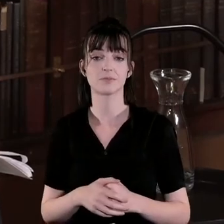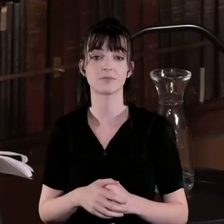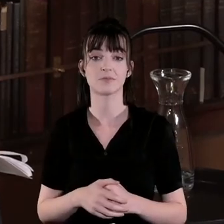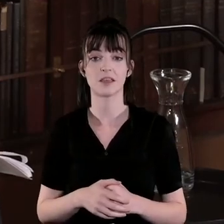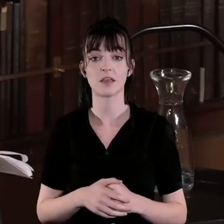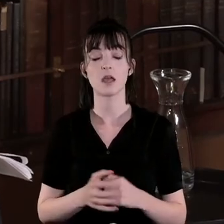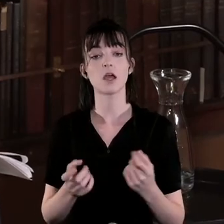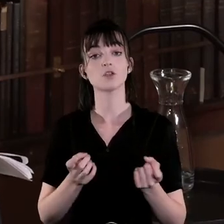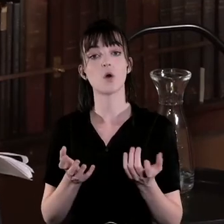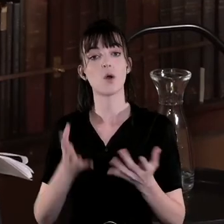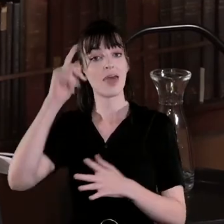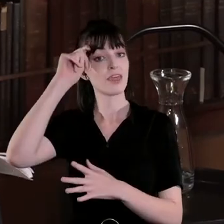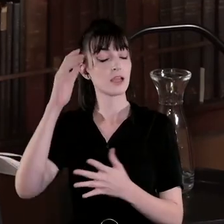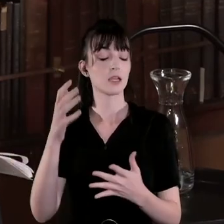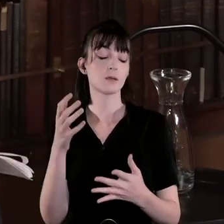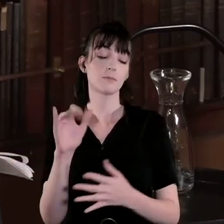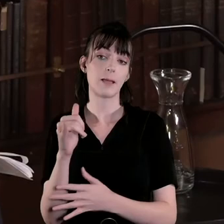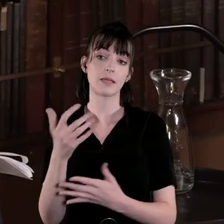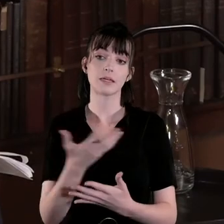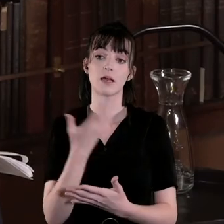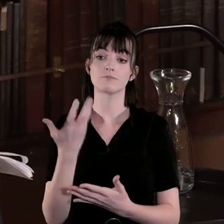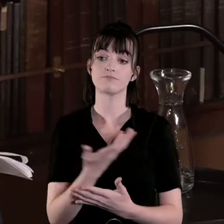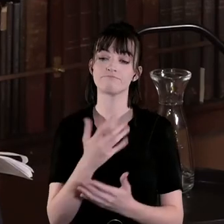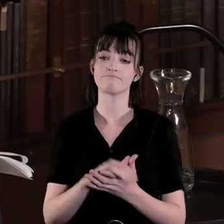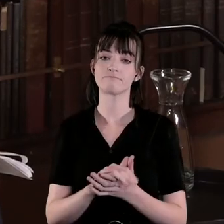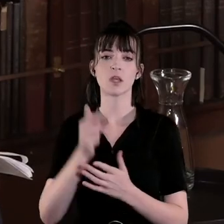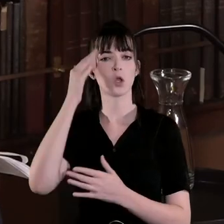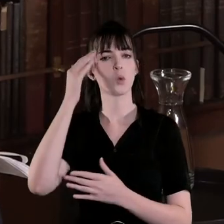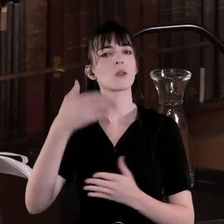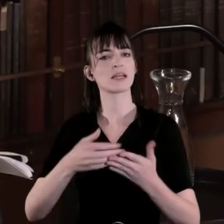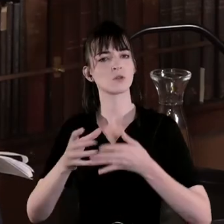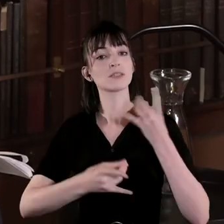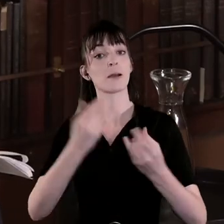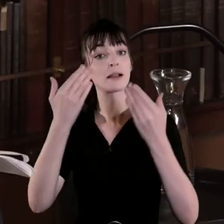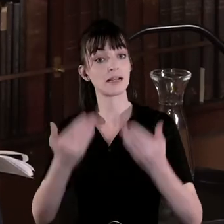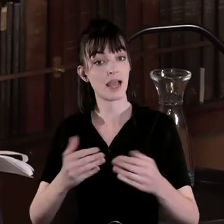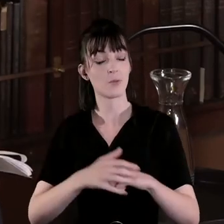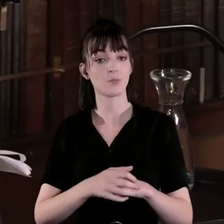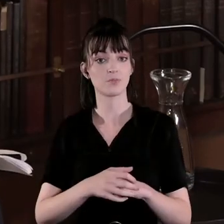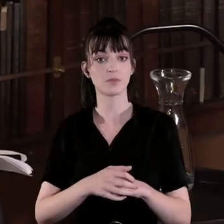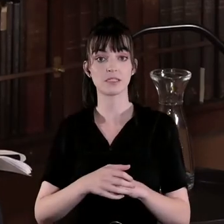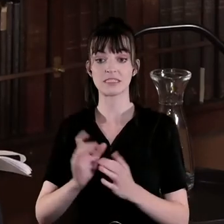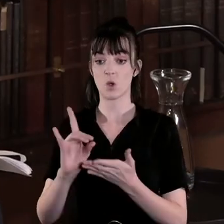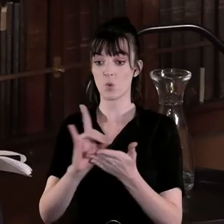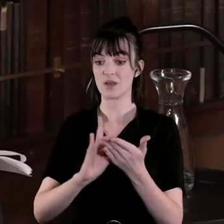so so I think perhaps you know that's what's occurring now I suppose the historians